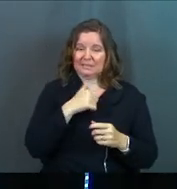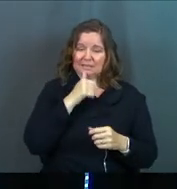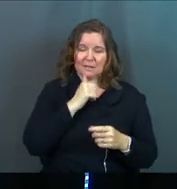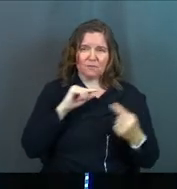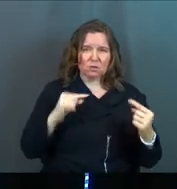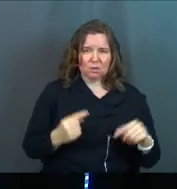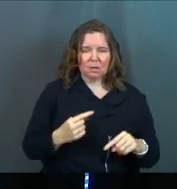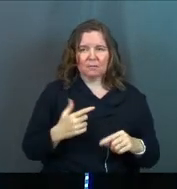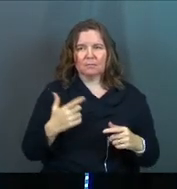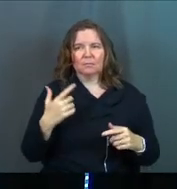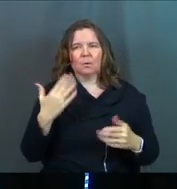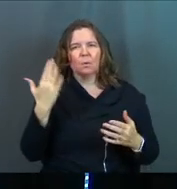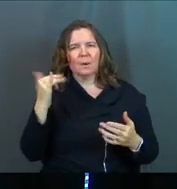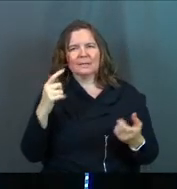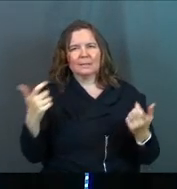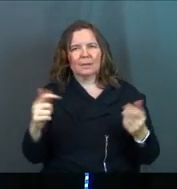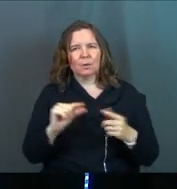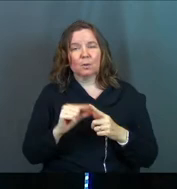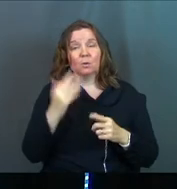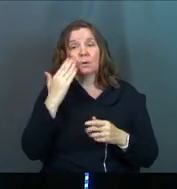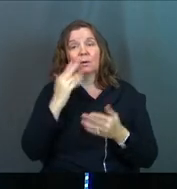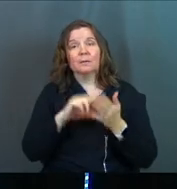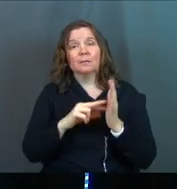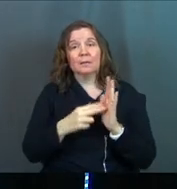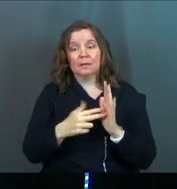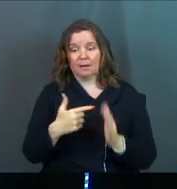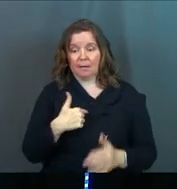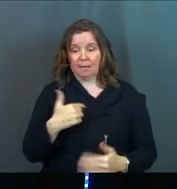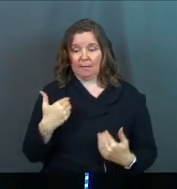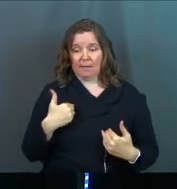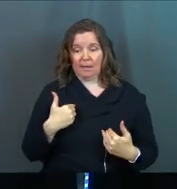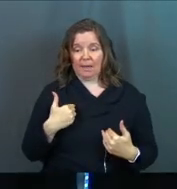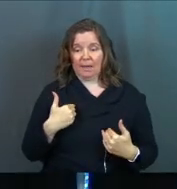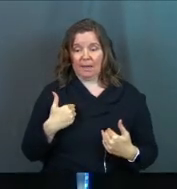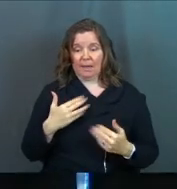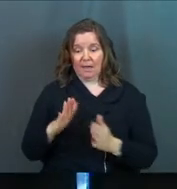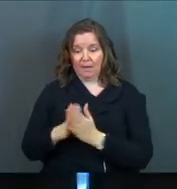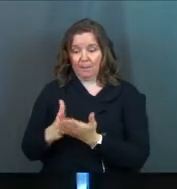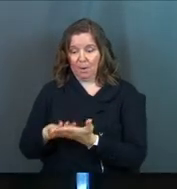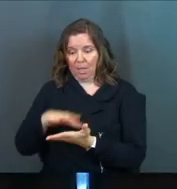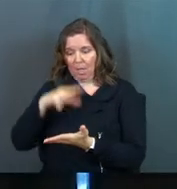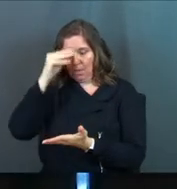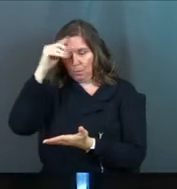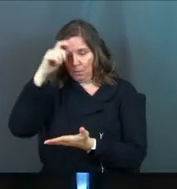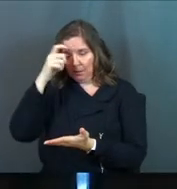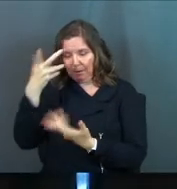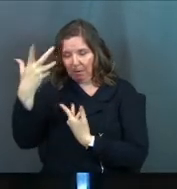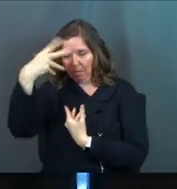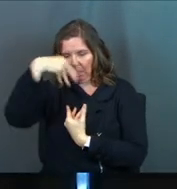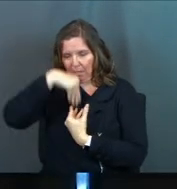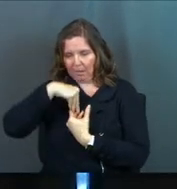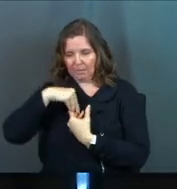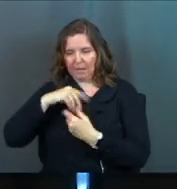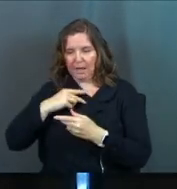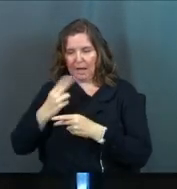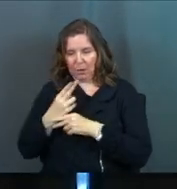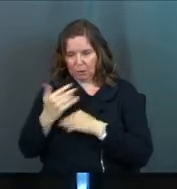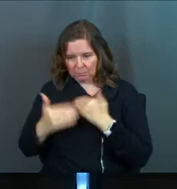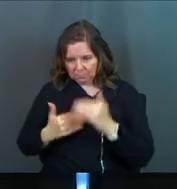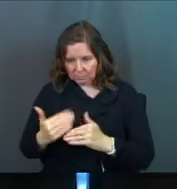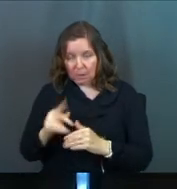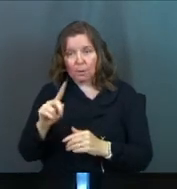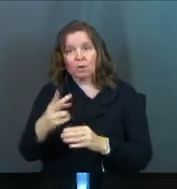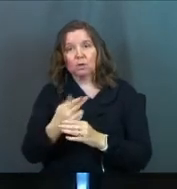big word, but you know what it means. It means not only do I have textbook wisdom, but I've taken it into myself and I walk in it now.